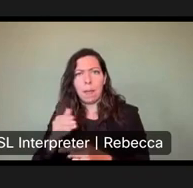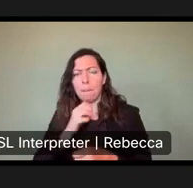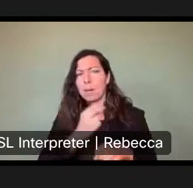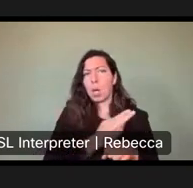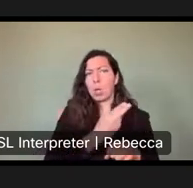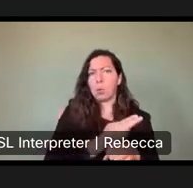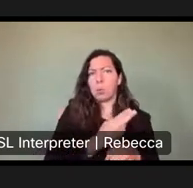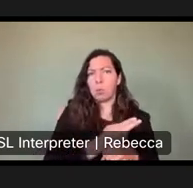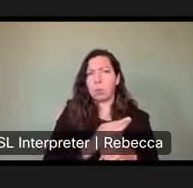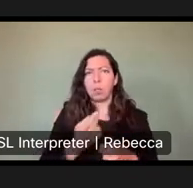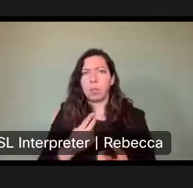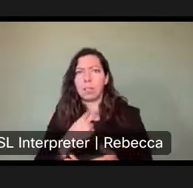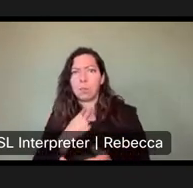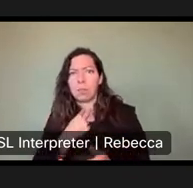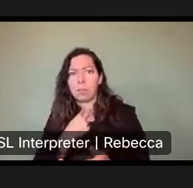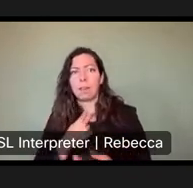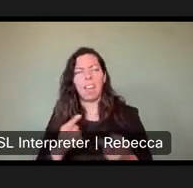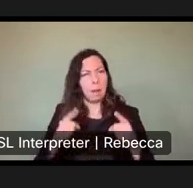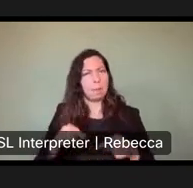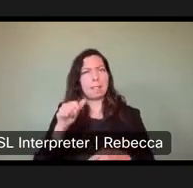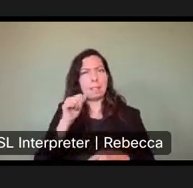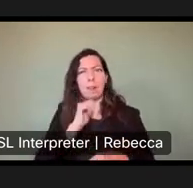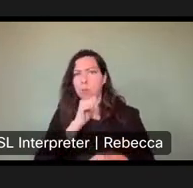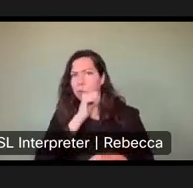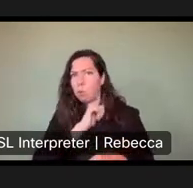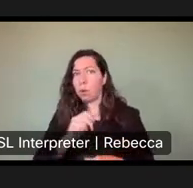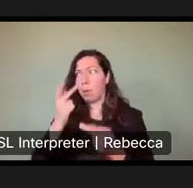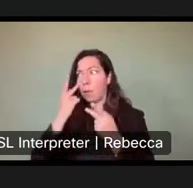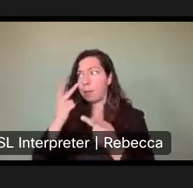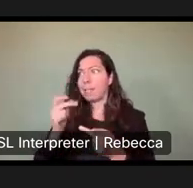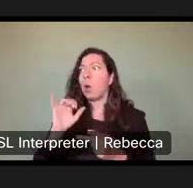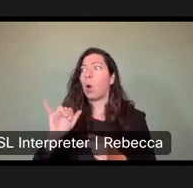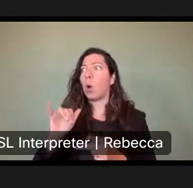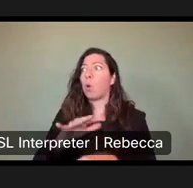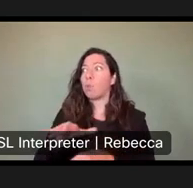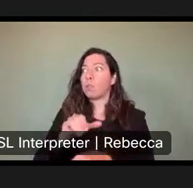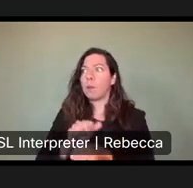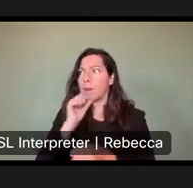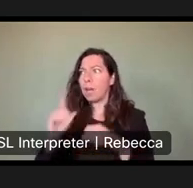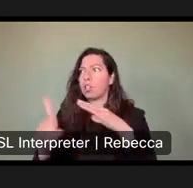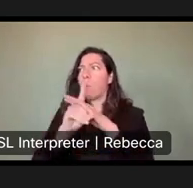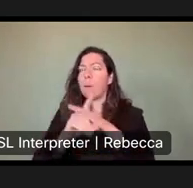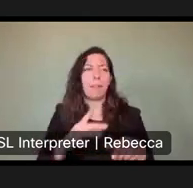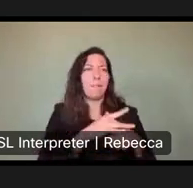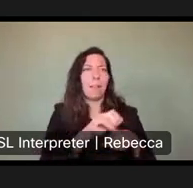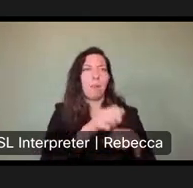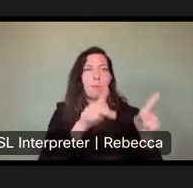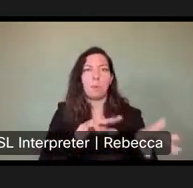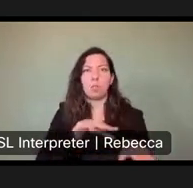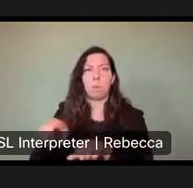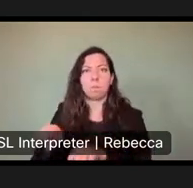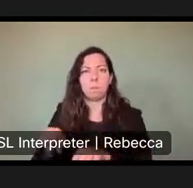unused reservations. They do that in Arizona. That's, that's a good comment, Steve. So, we do have the ability to